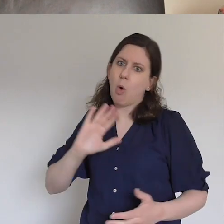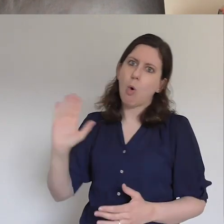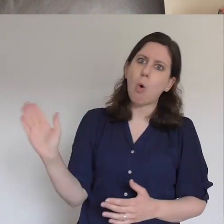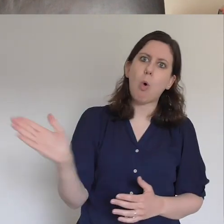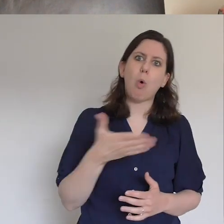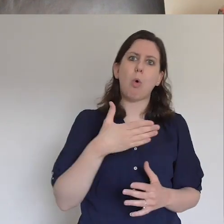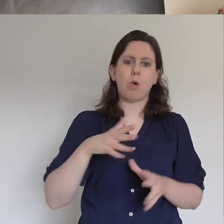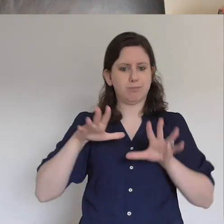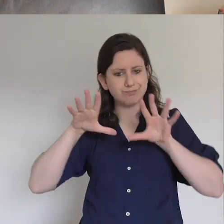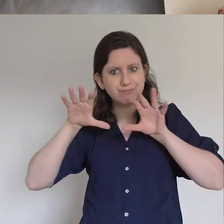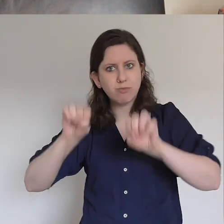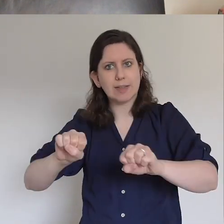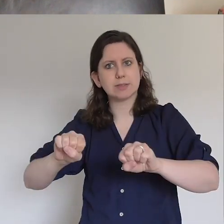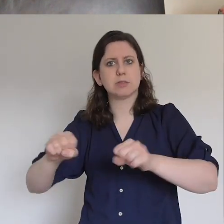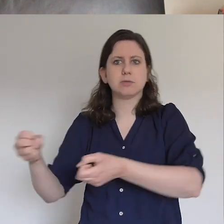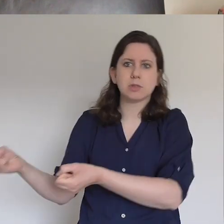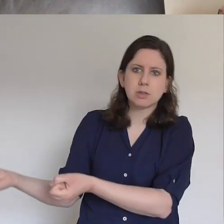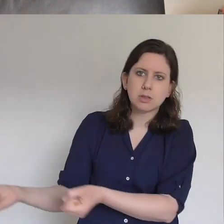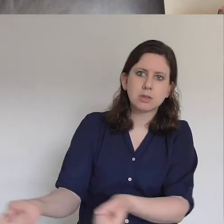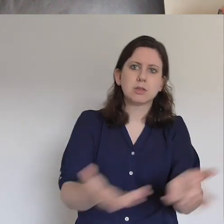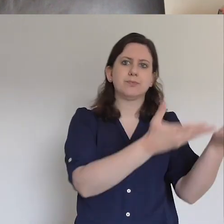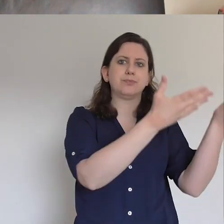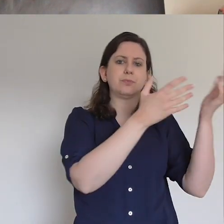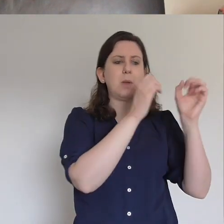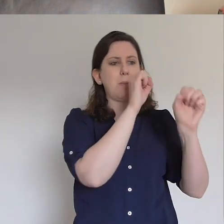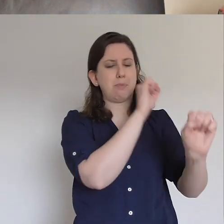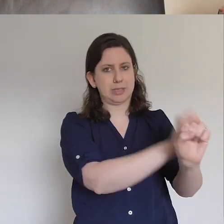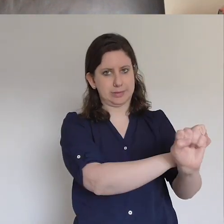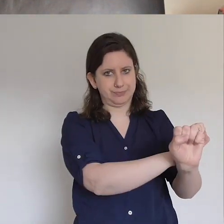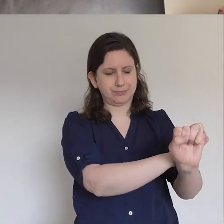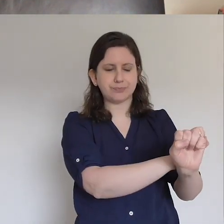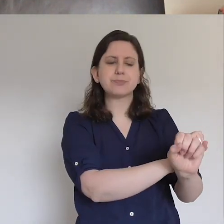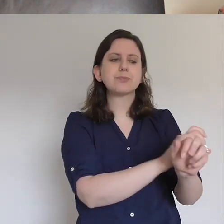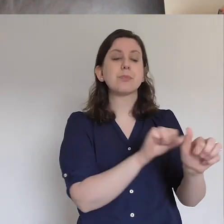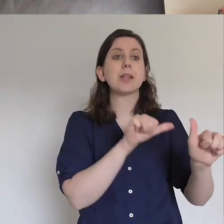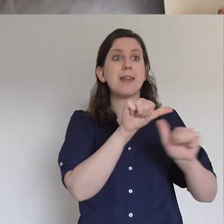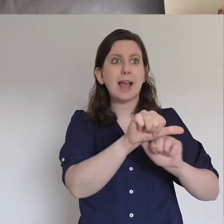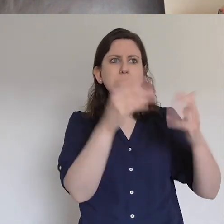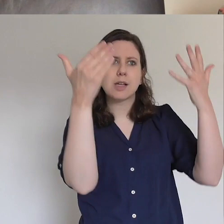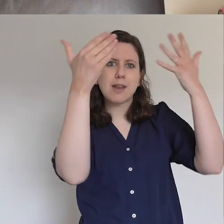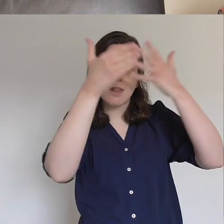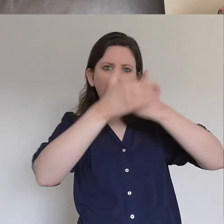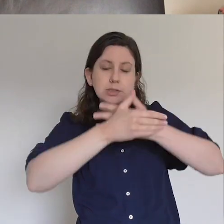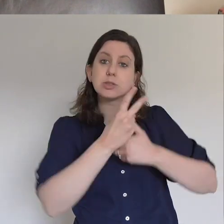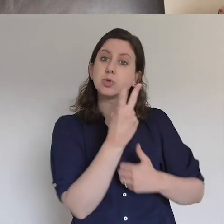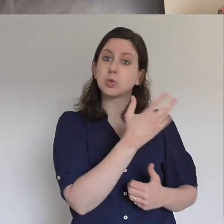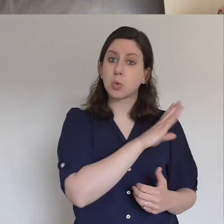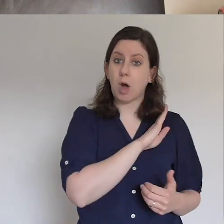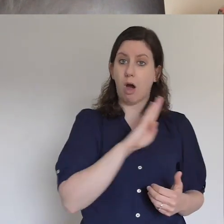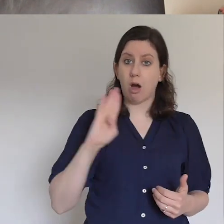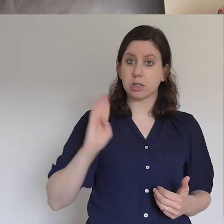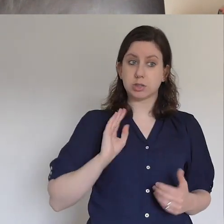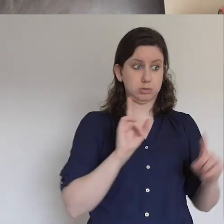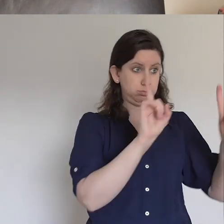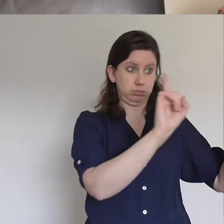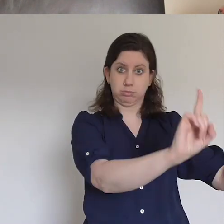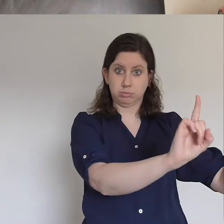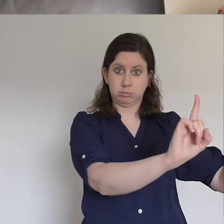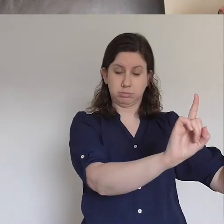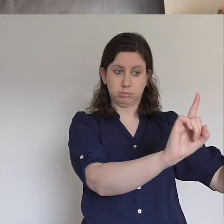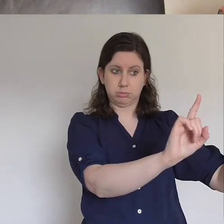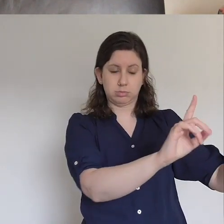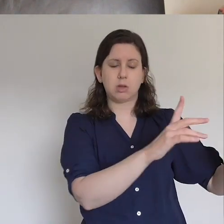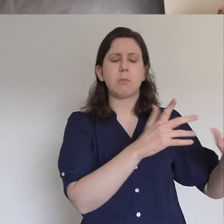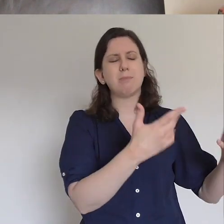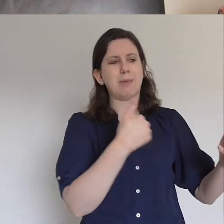preaching. Then what happens is the angel of the Lord comes during the night. There's two guards. Now, for a start, I feel sorry for the guards